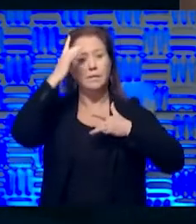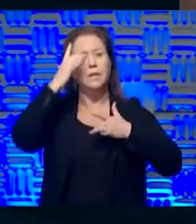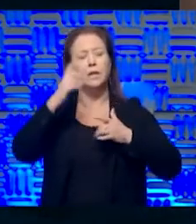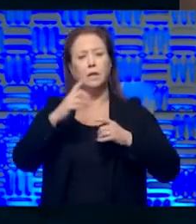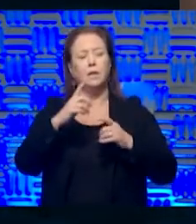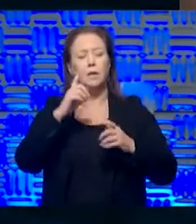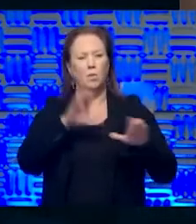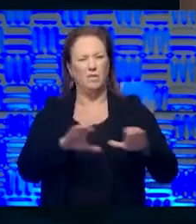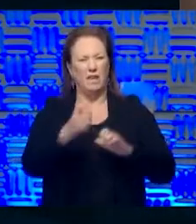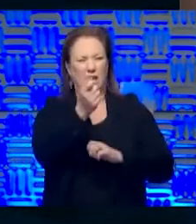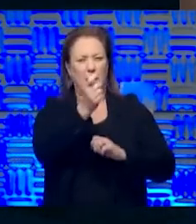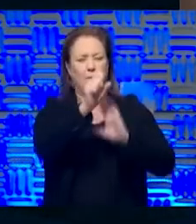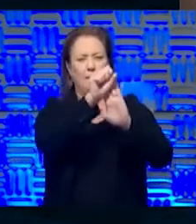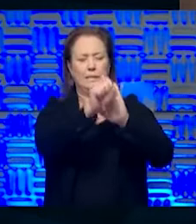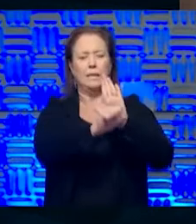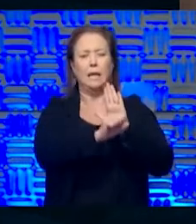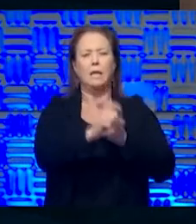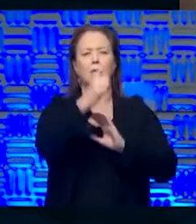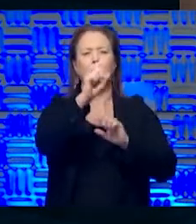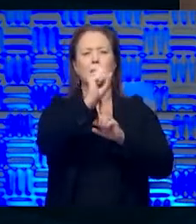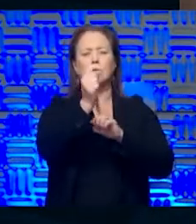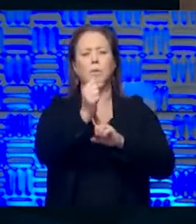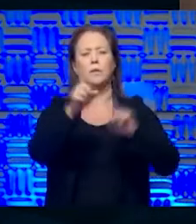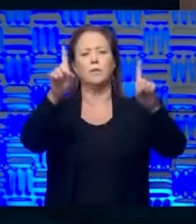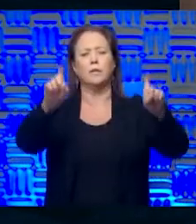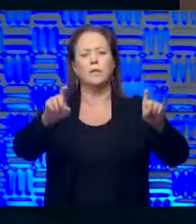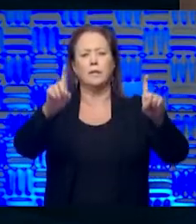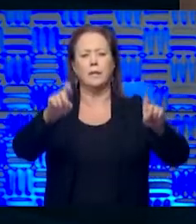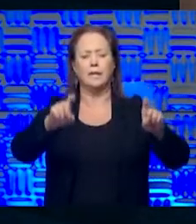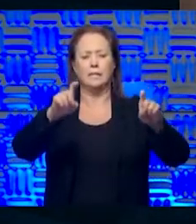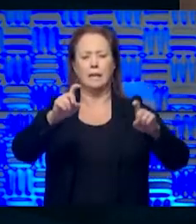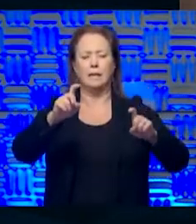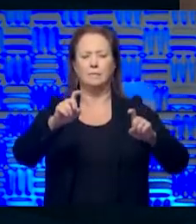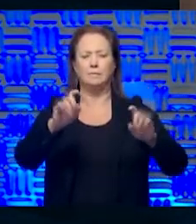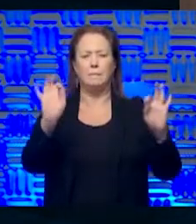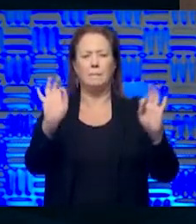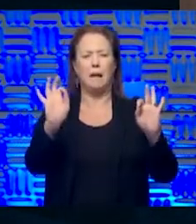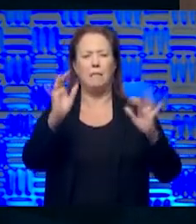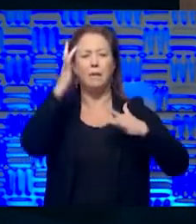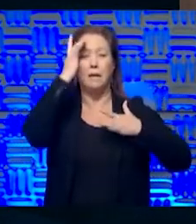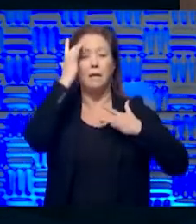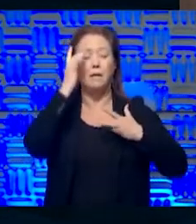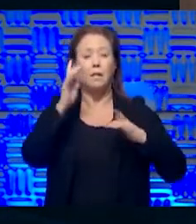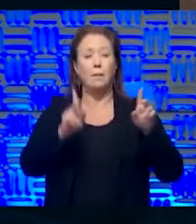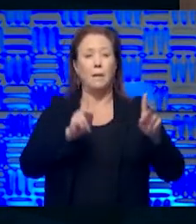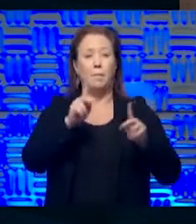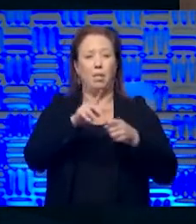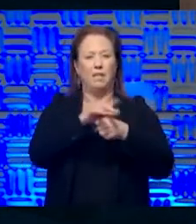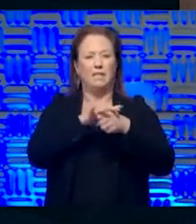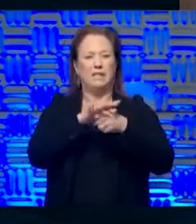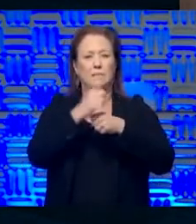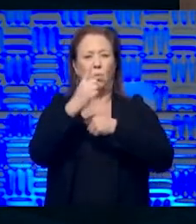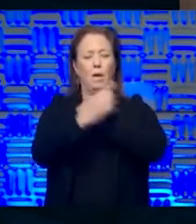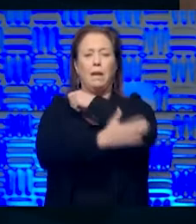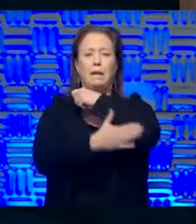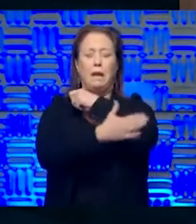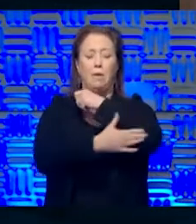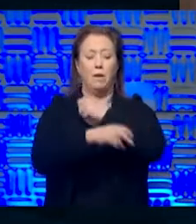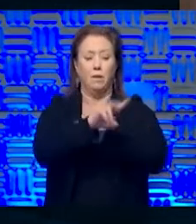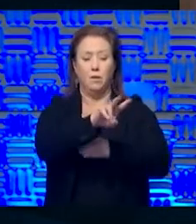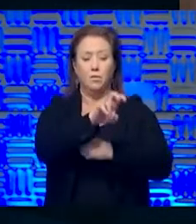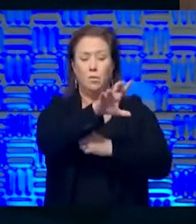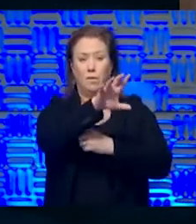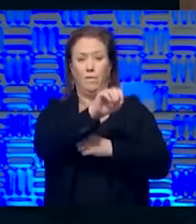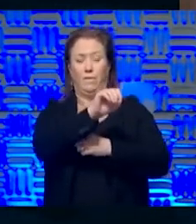in the state. And there is one instance with testing just very mildly ill people in a single county. We did 250